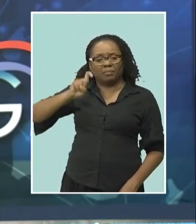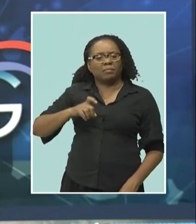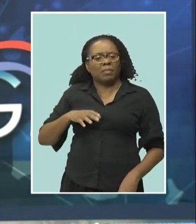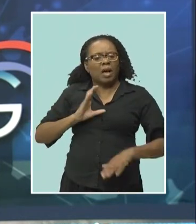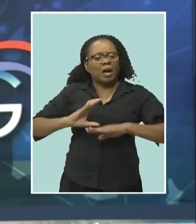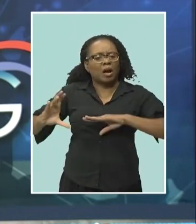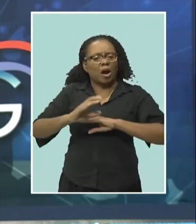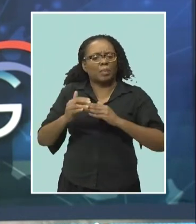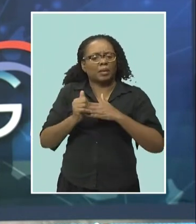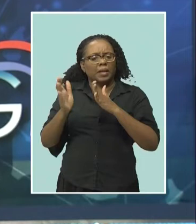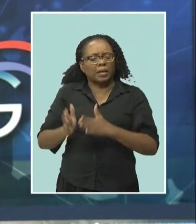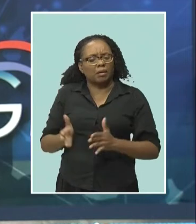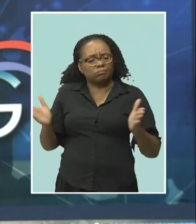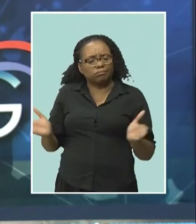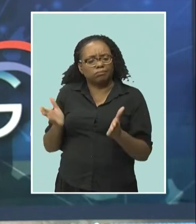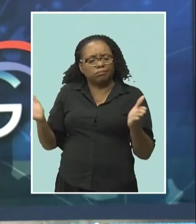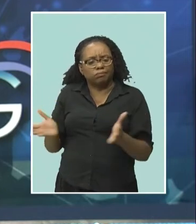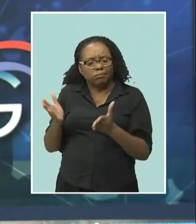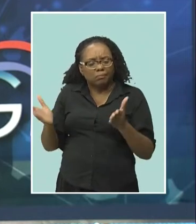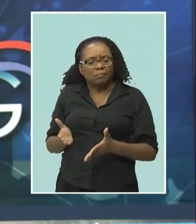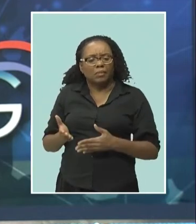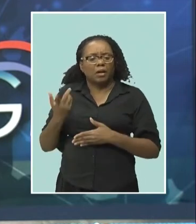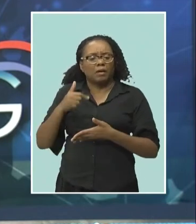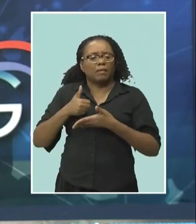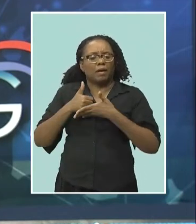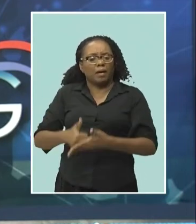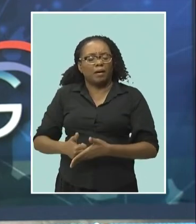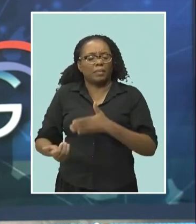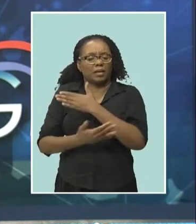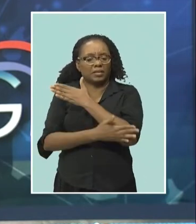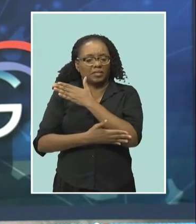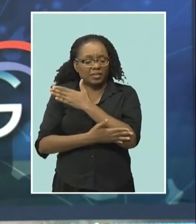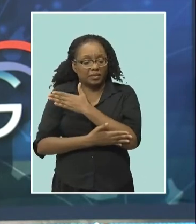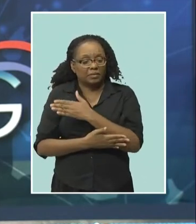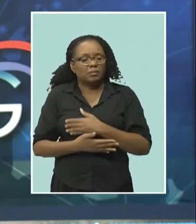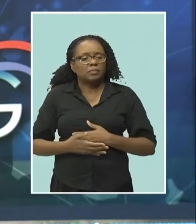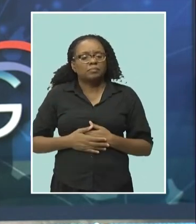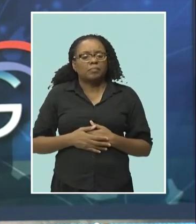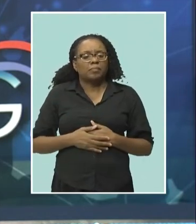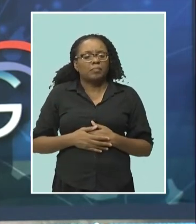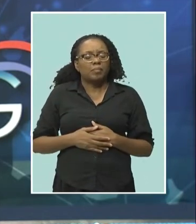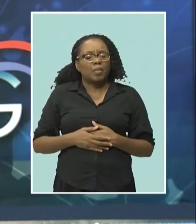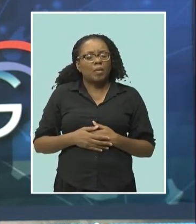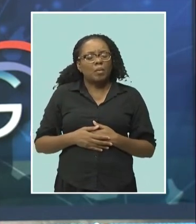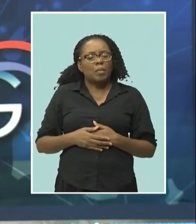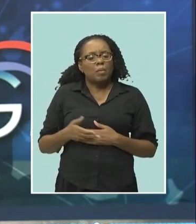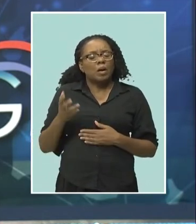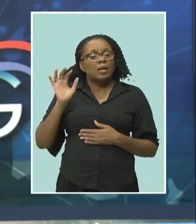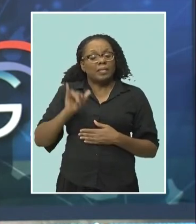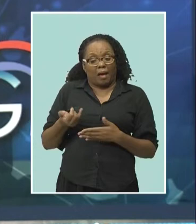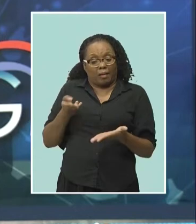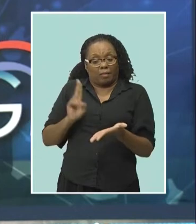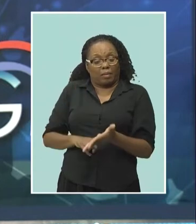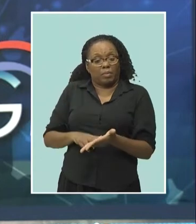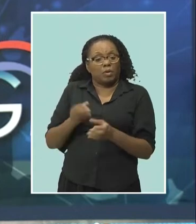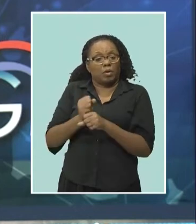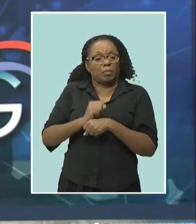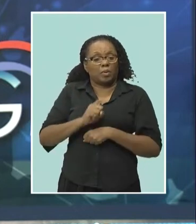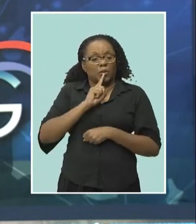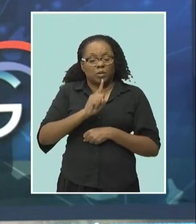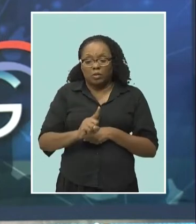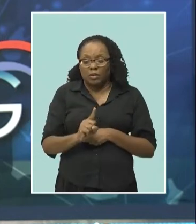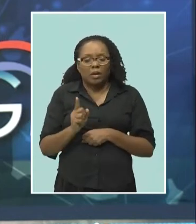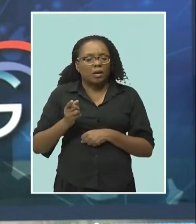a fund for countries on the front line. The fund will ensure developed nations compensate vulnerable countries for losses from climate